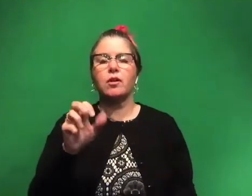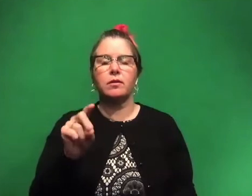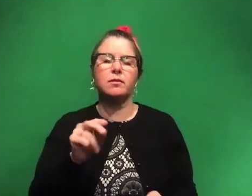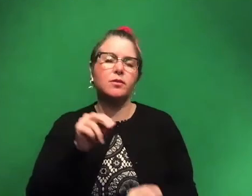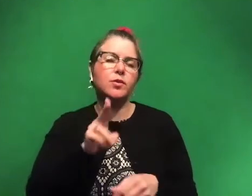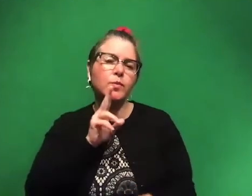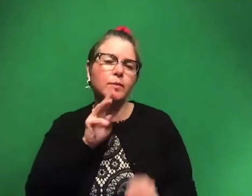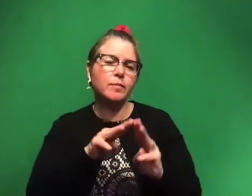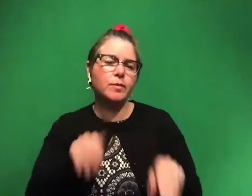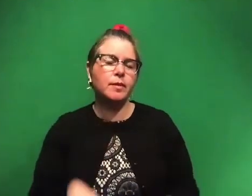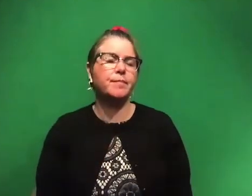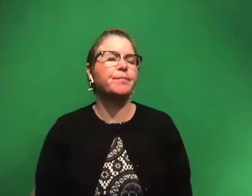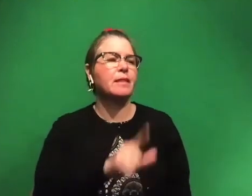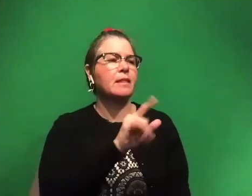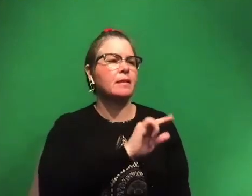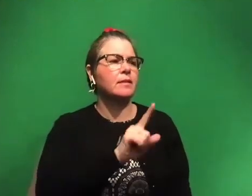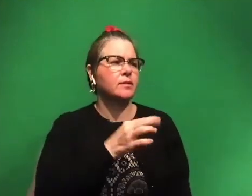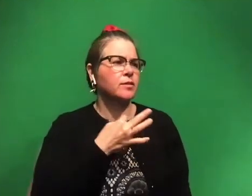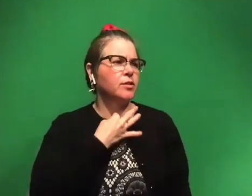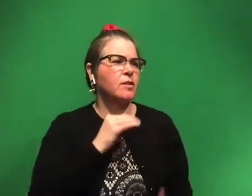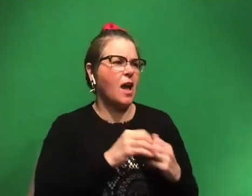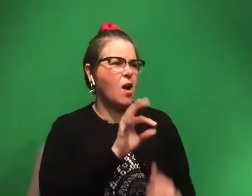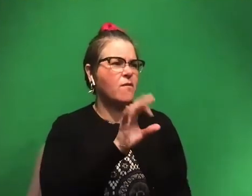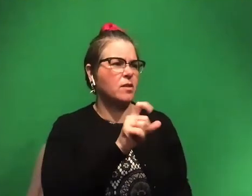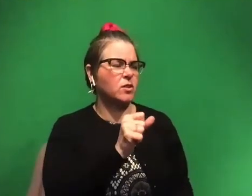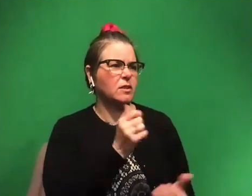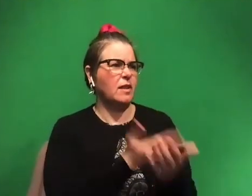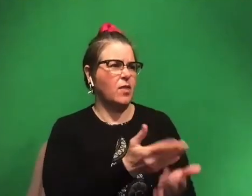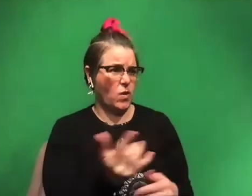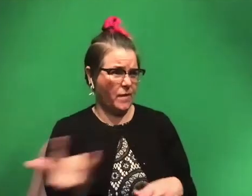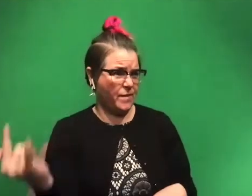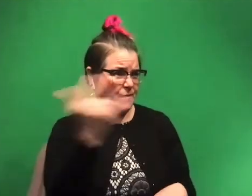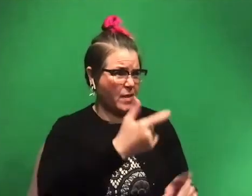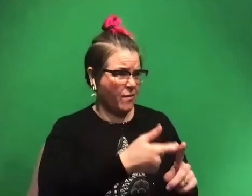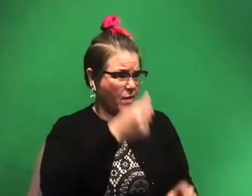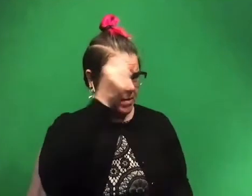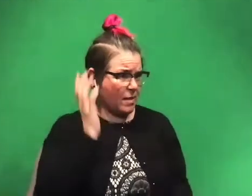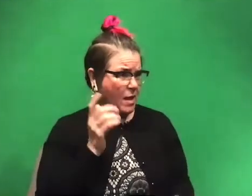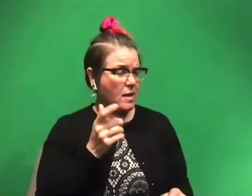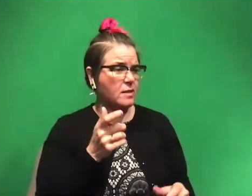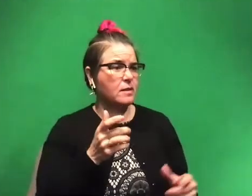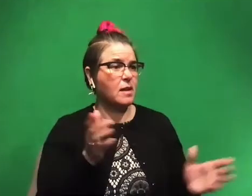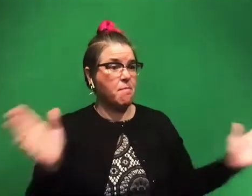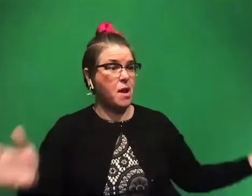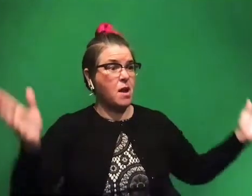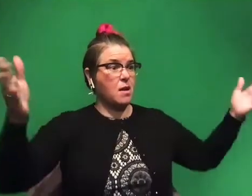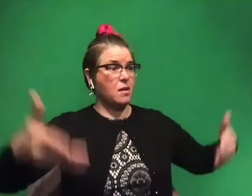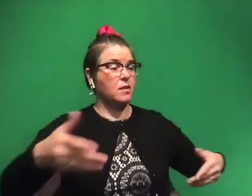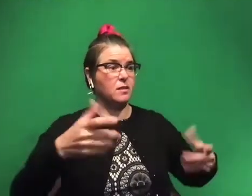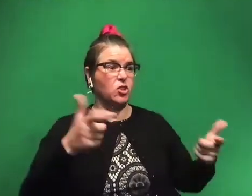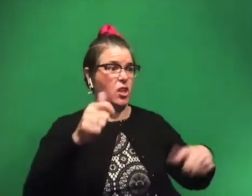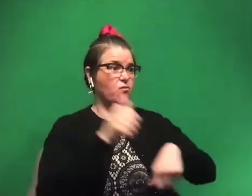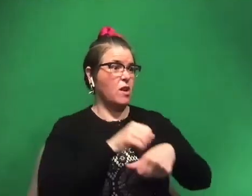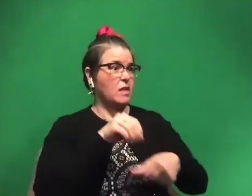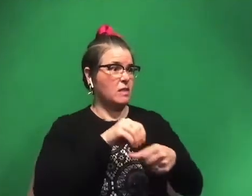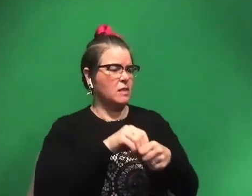cool. Liz would like to know, how did the fossils get to you? Do you fly them from Alaska? Does a huge crate arrive with a giant rock in it? Or